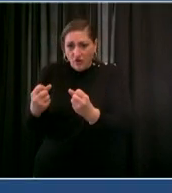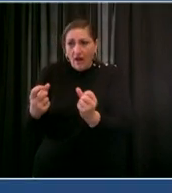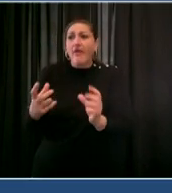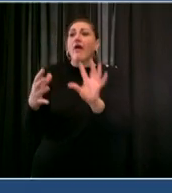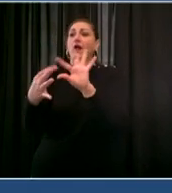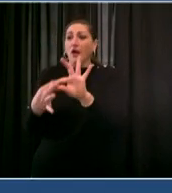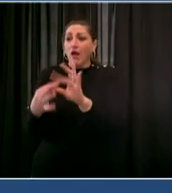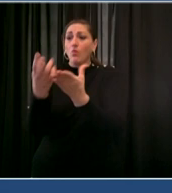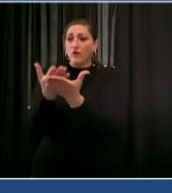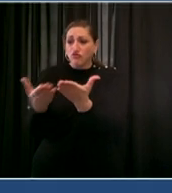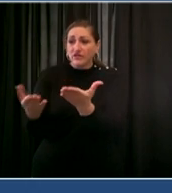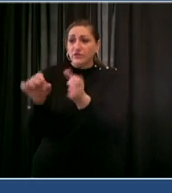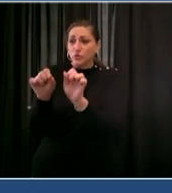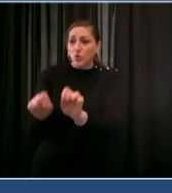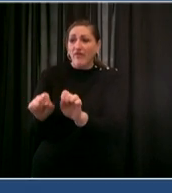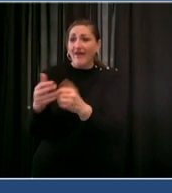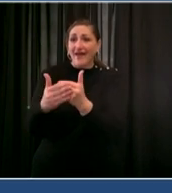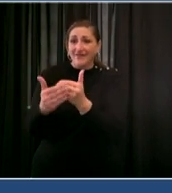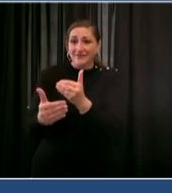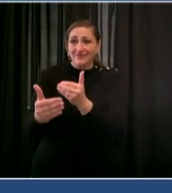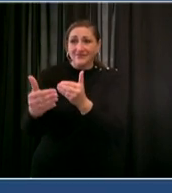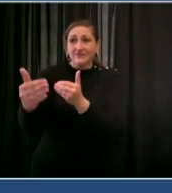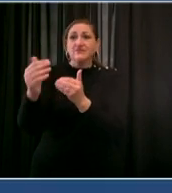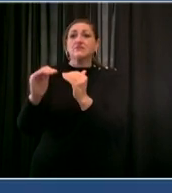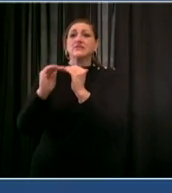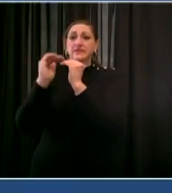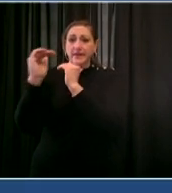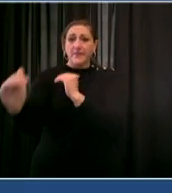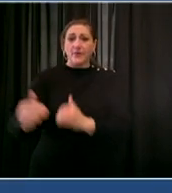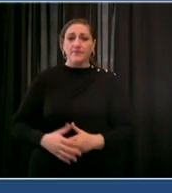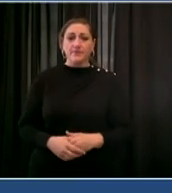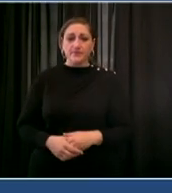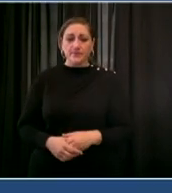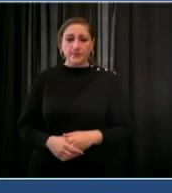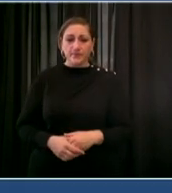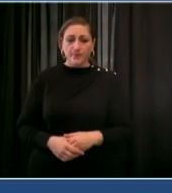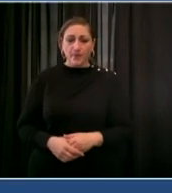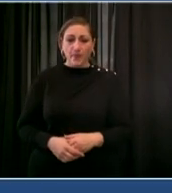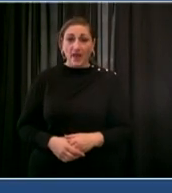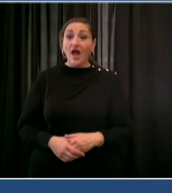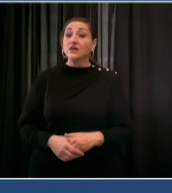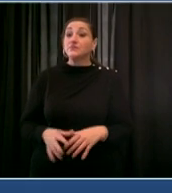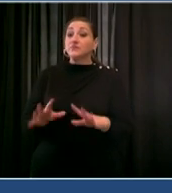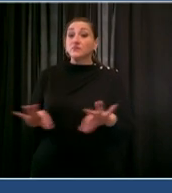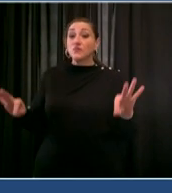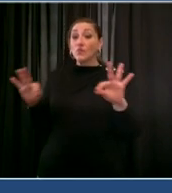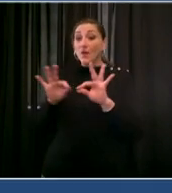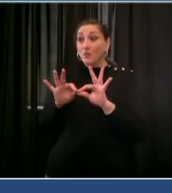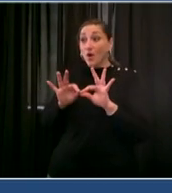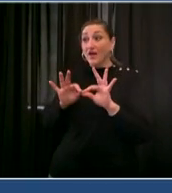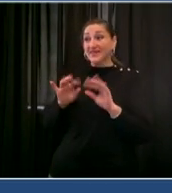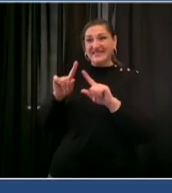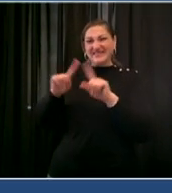kindred's law program ensuring that court ordered outpatient treatment is reaching all of those